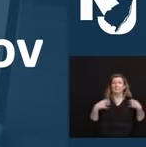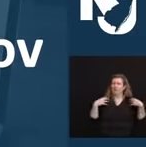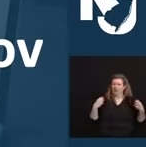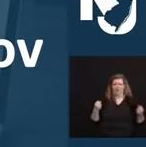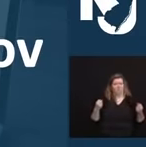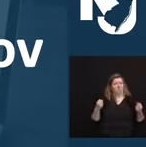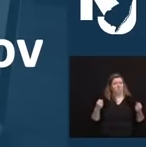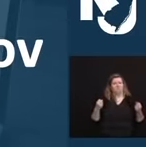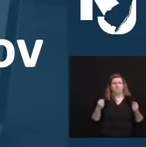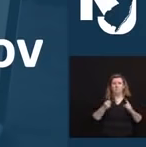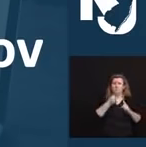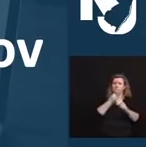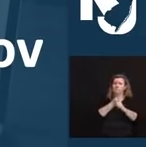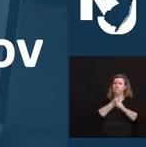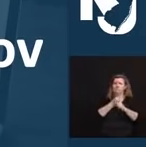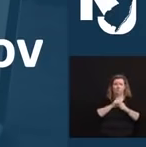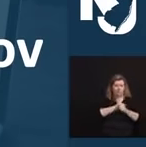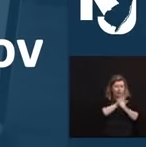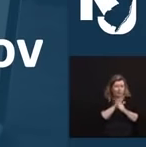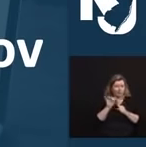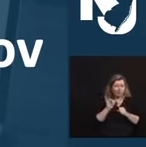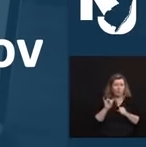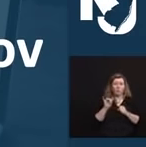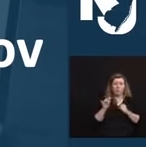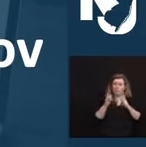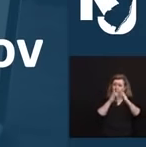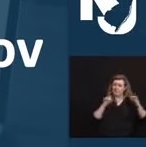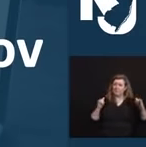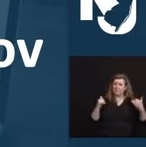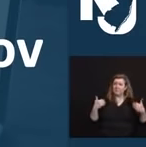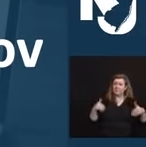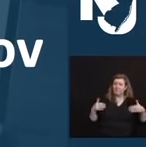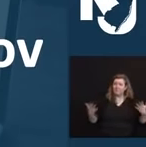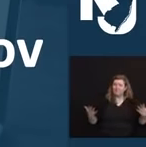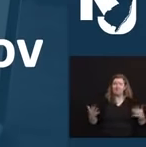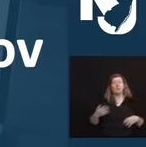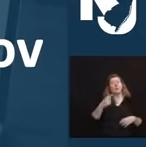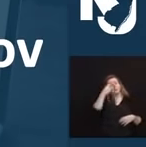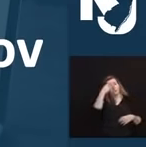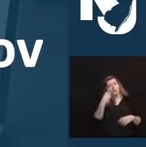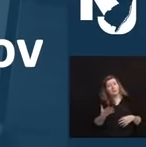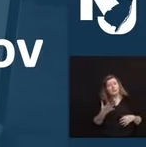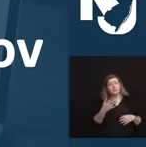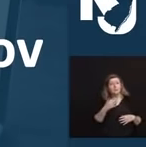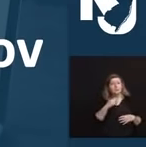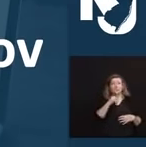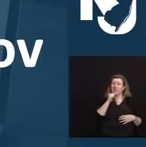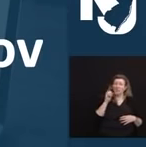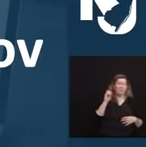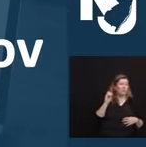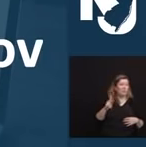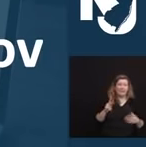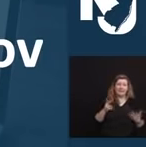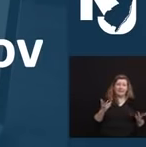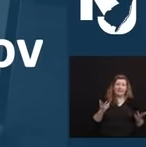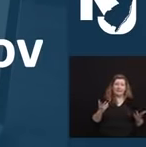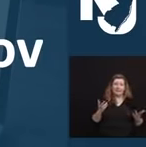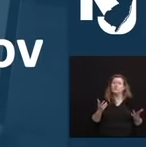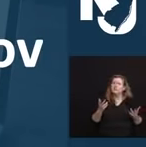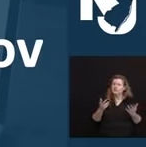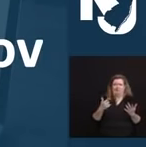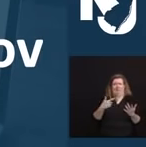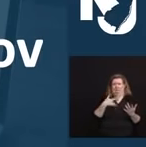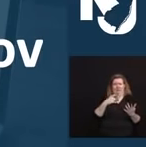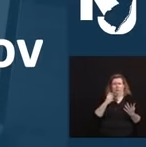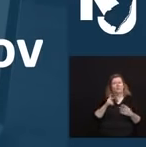know, first, that it is okay to not be okay, and second, that help is available in just a phone call away.